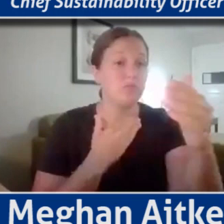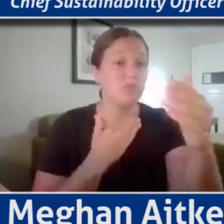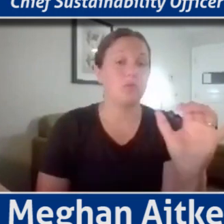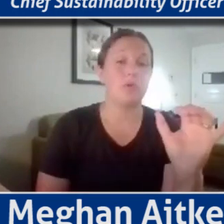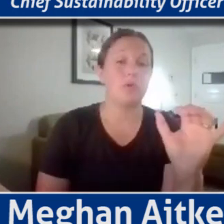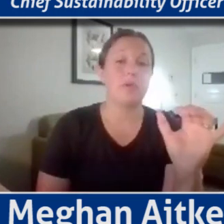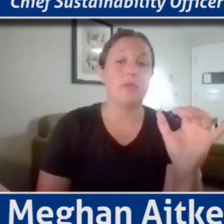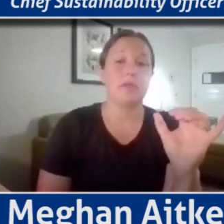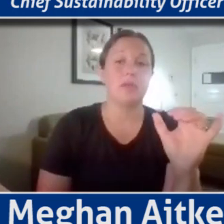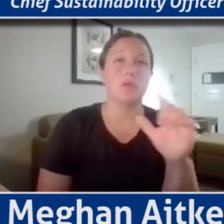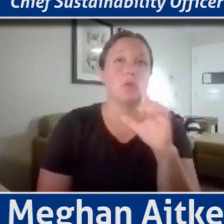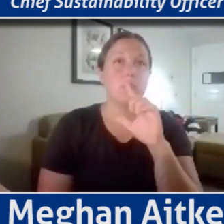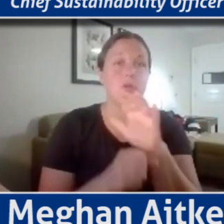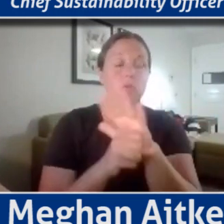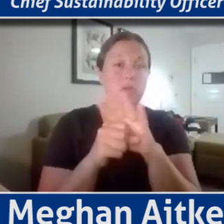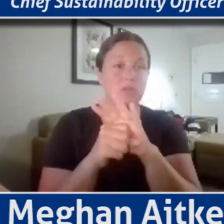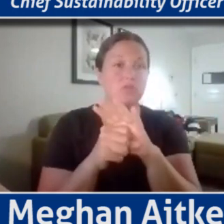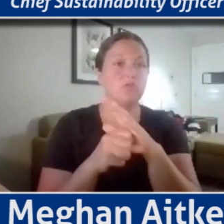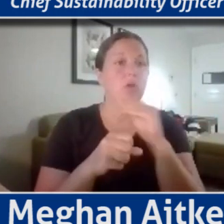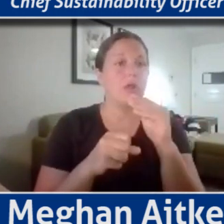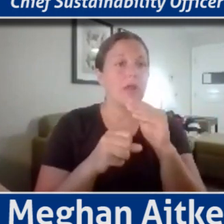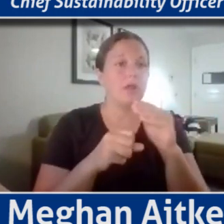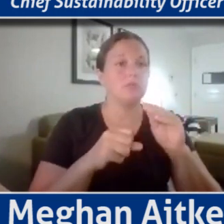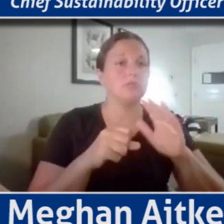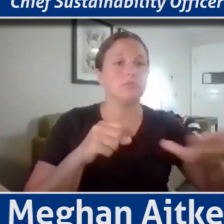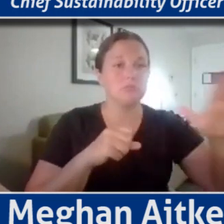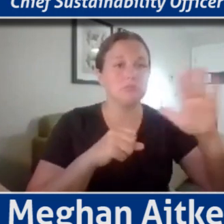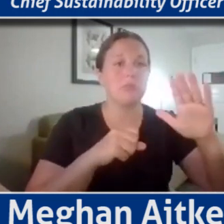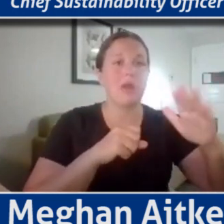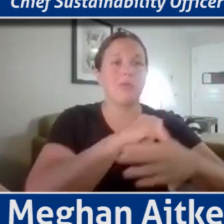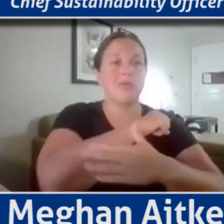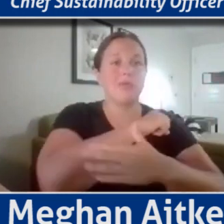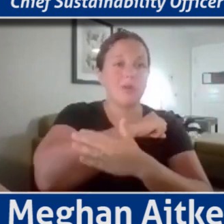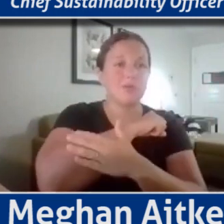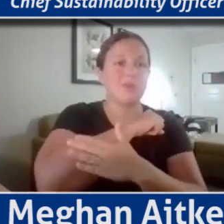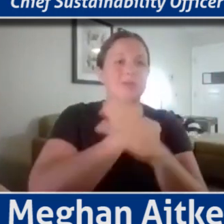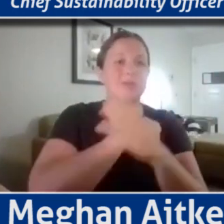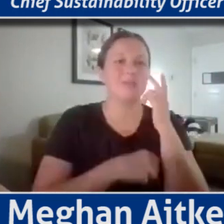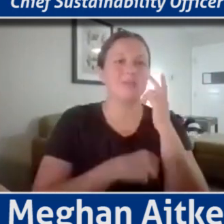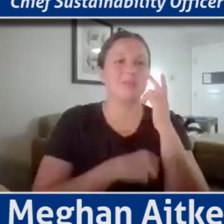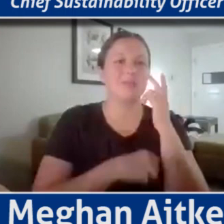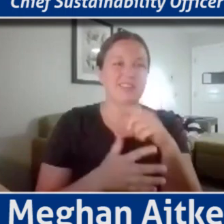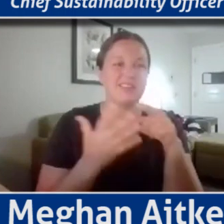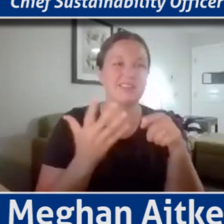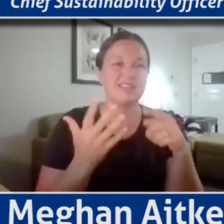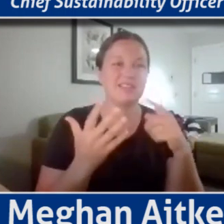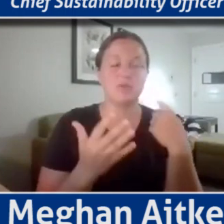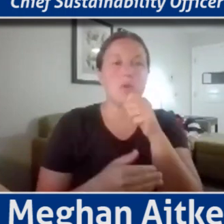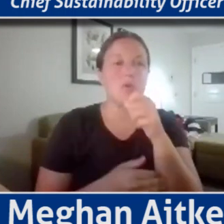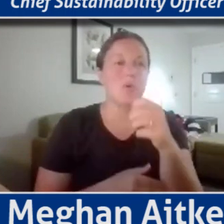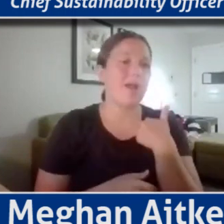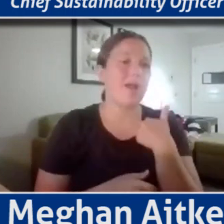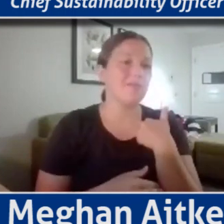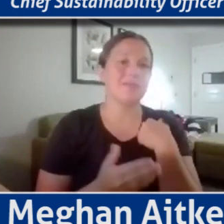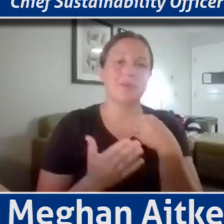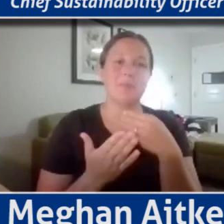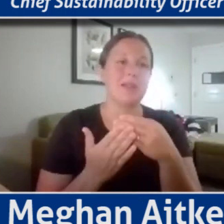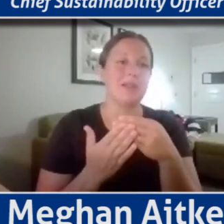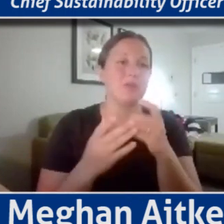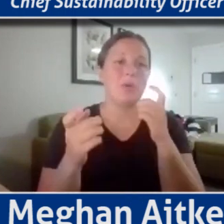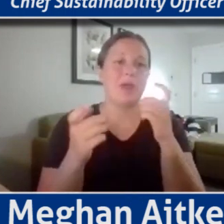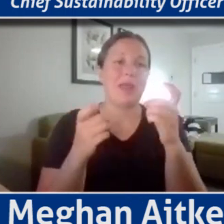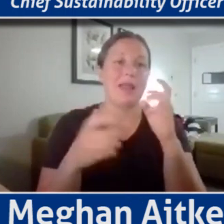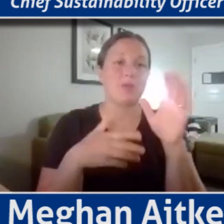regionally and nationally. And so us as a city, we don't have the money to, to, to handle all of the